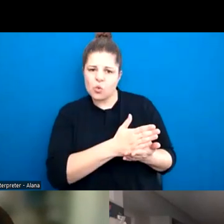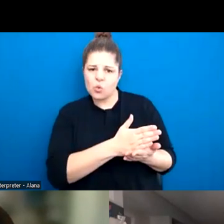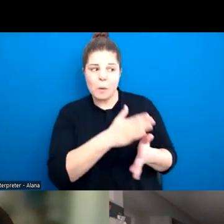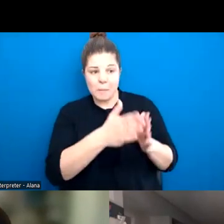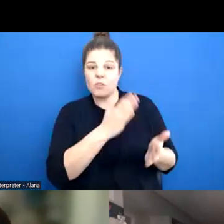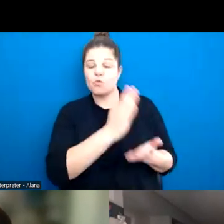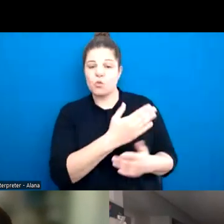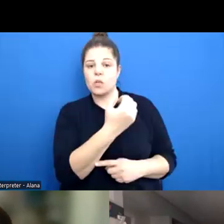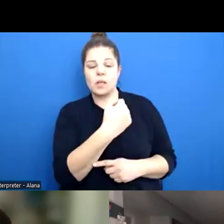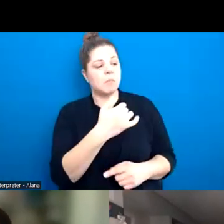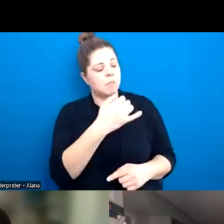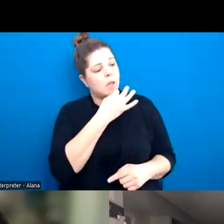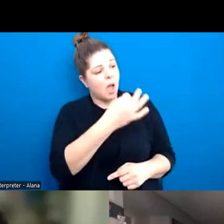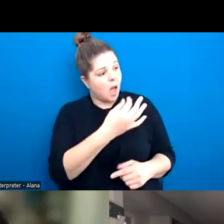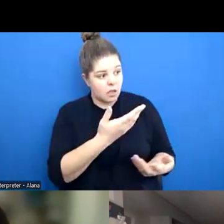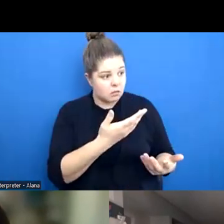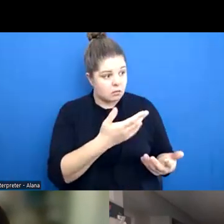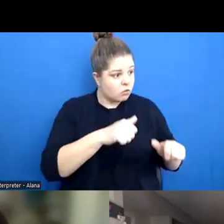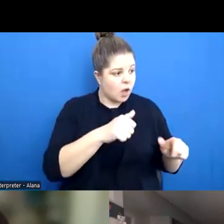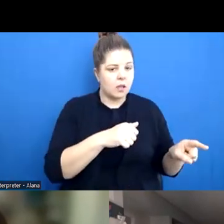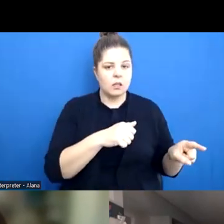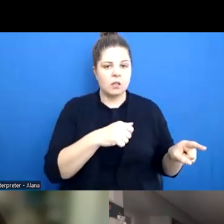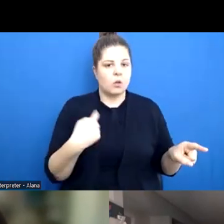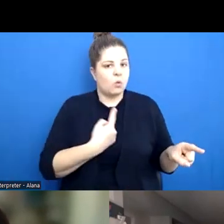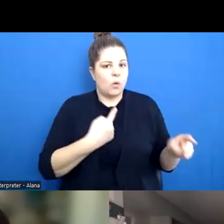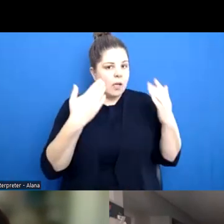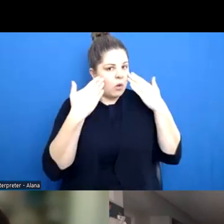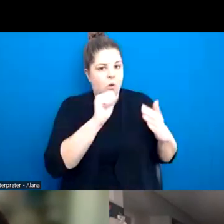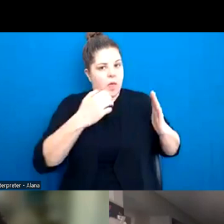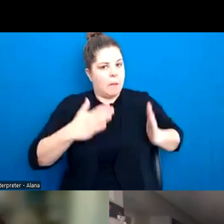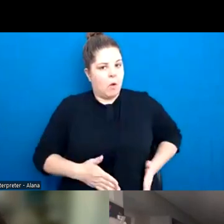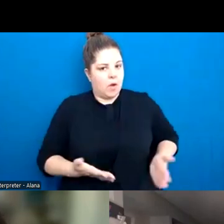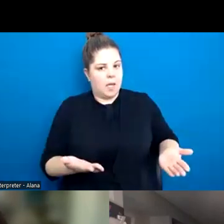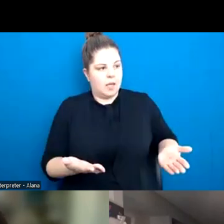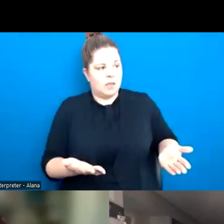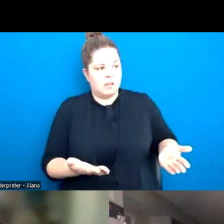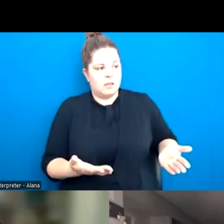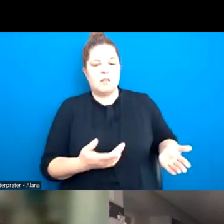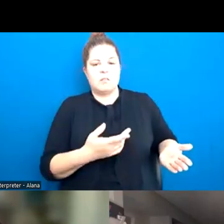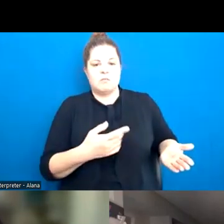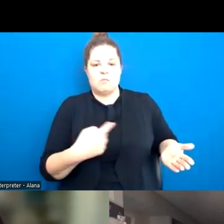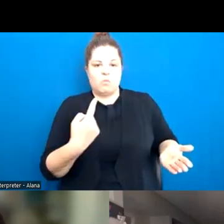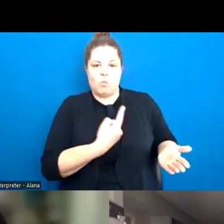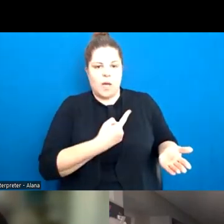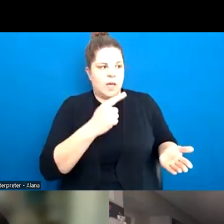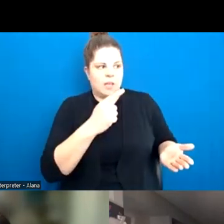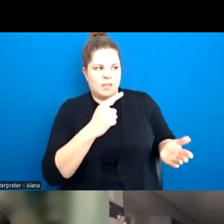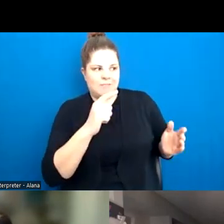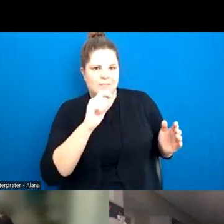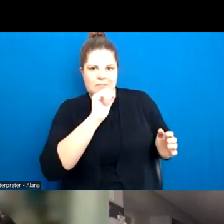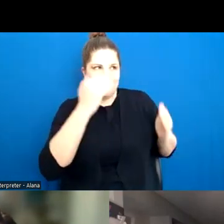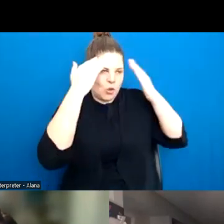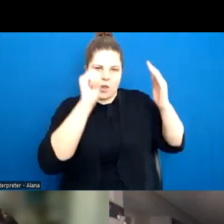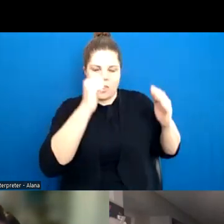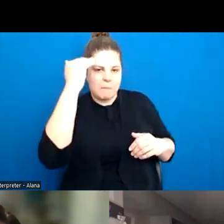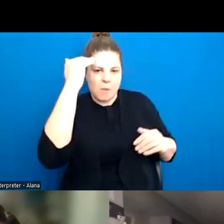consent for something, we can't feel what their body's feeling. We can't think what those, we can't understand what those thoughts might be.